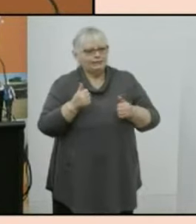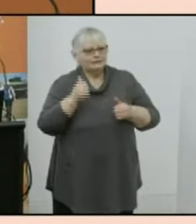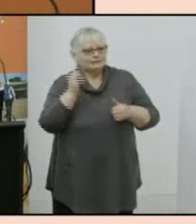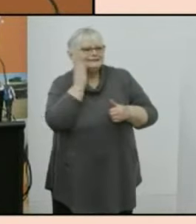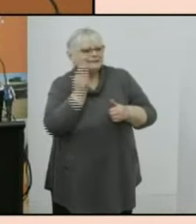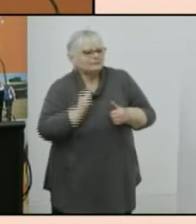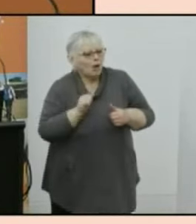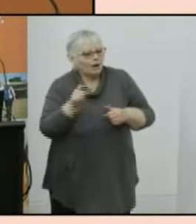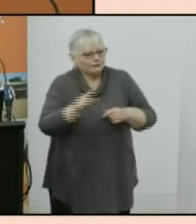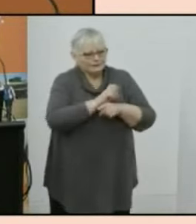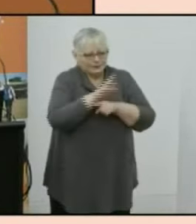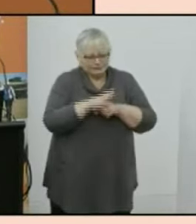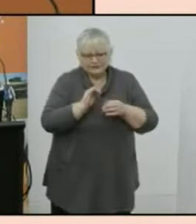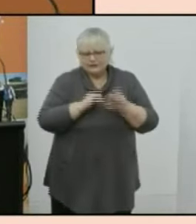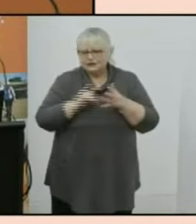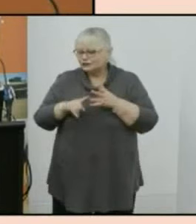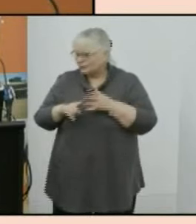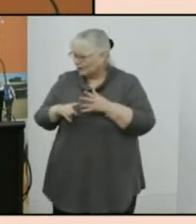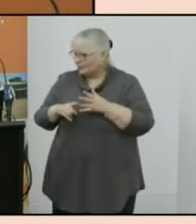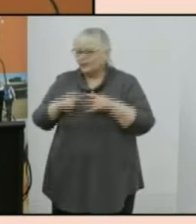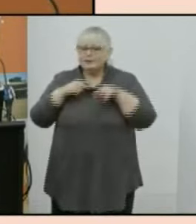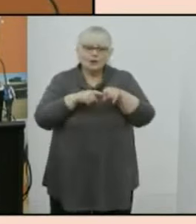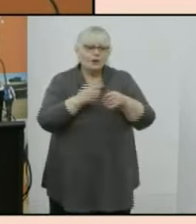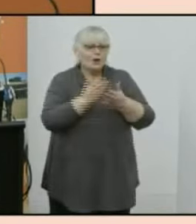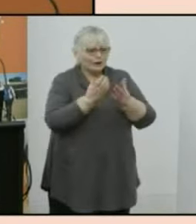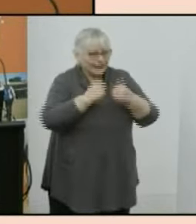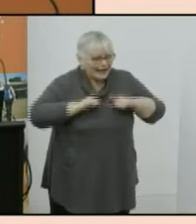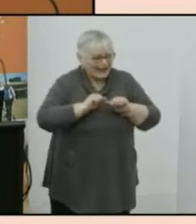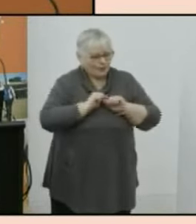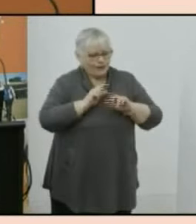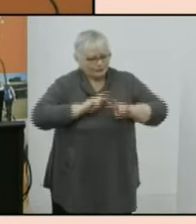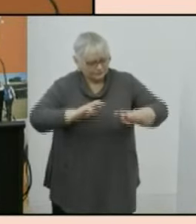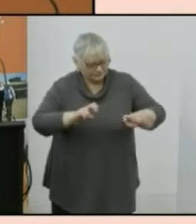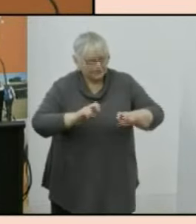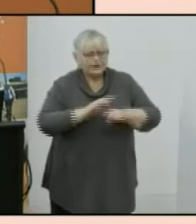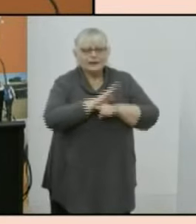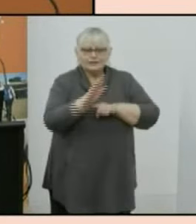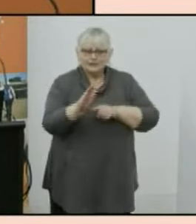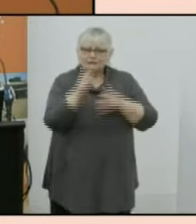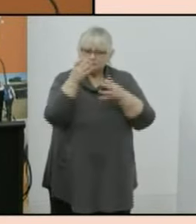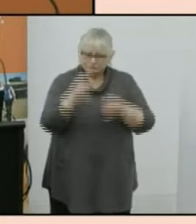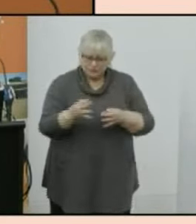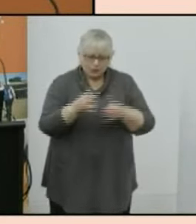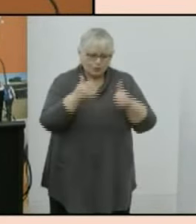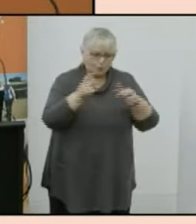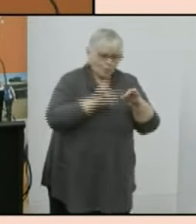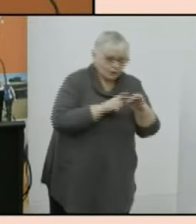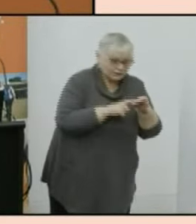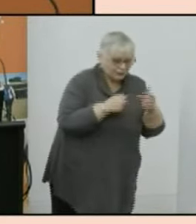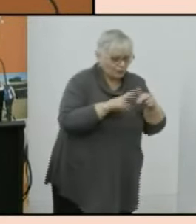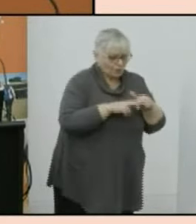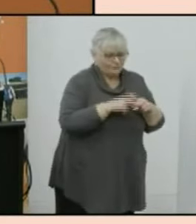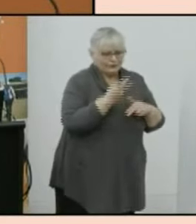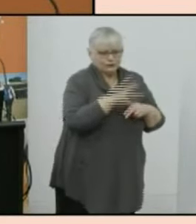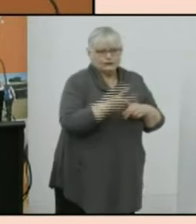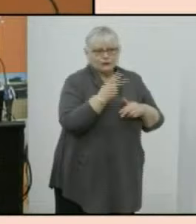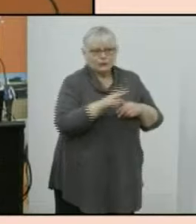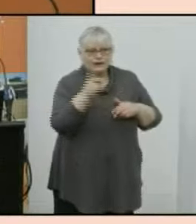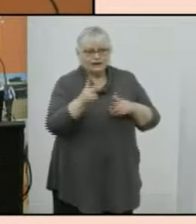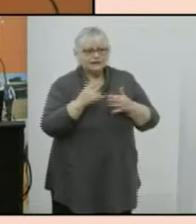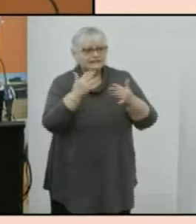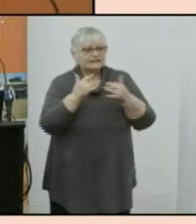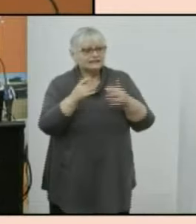so to conclude where i began based on our analyses the panel has determined that the quality of 2021 census data